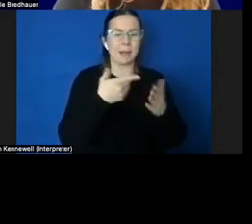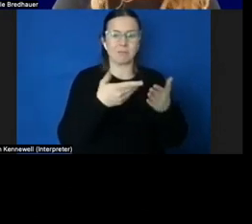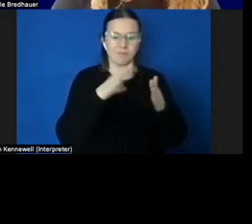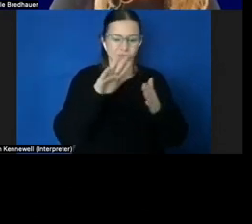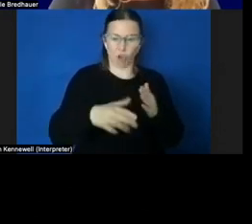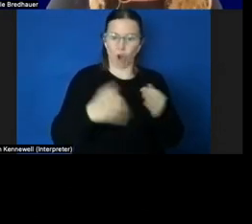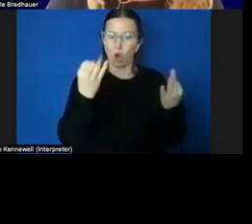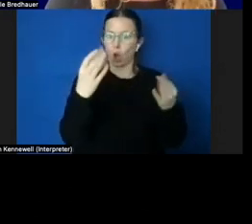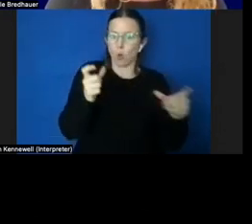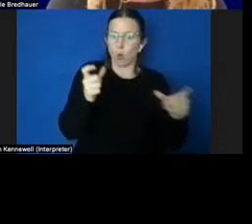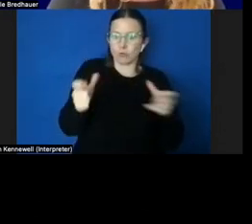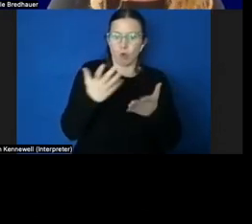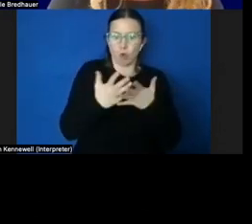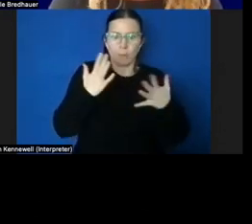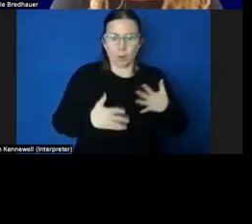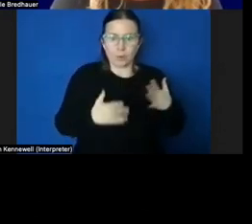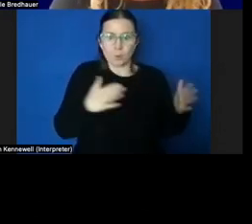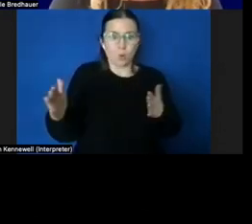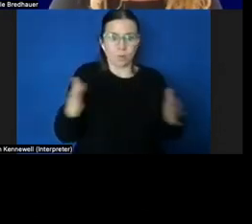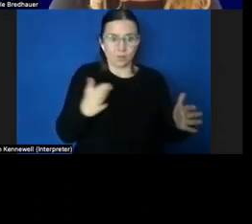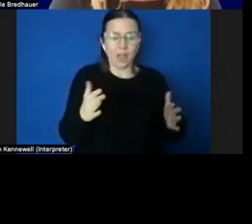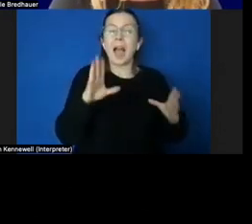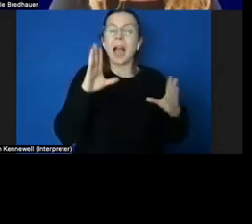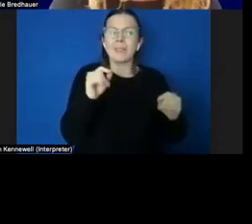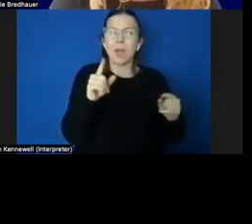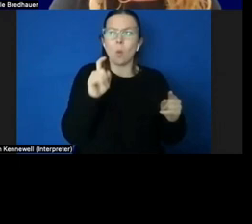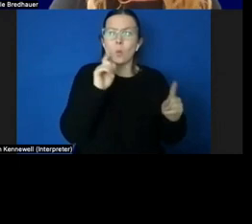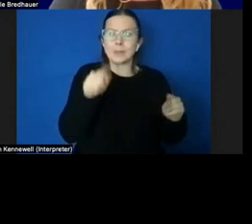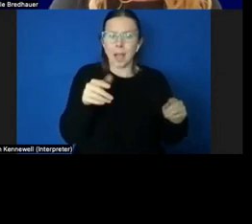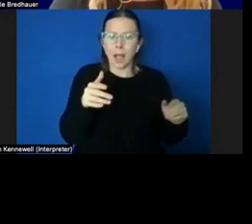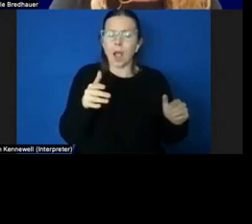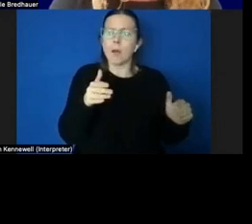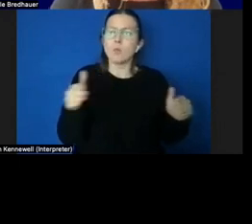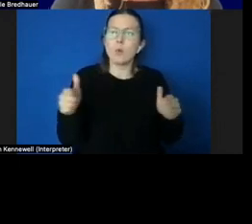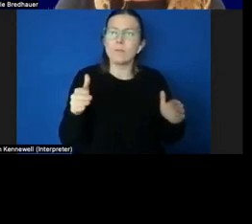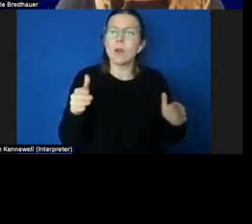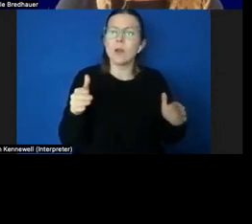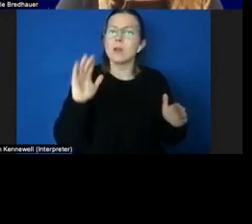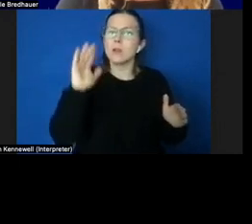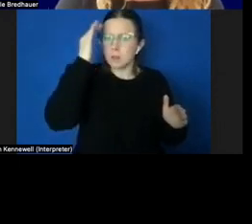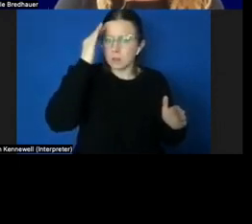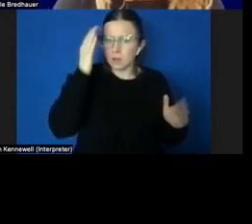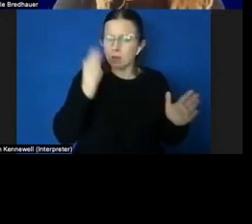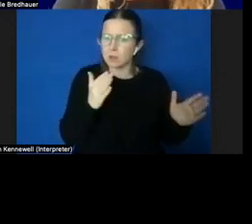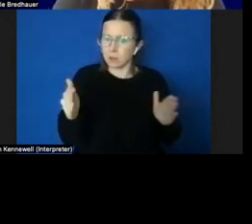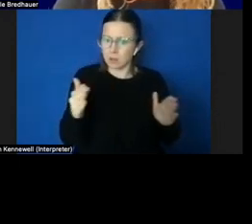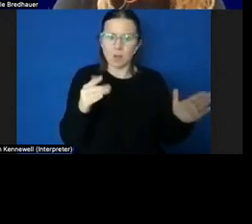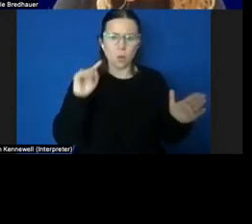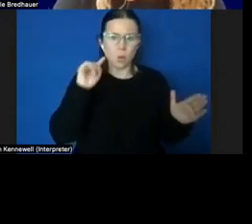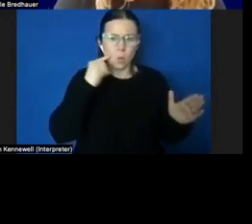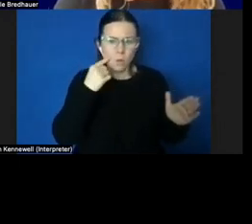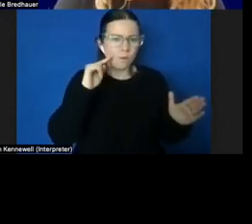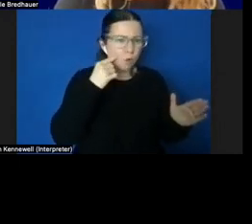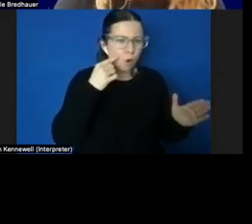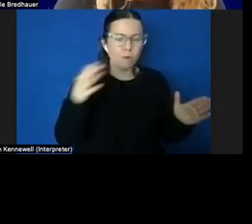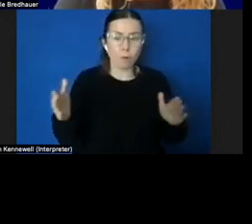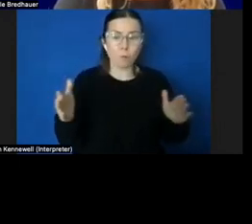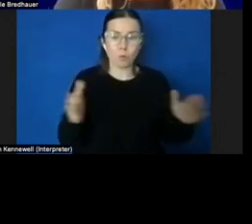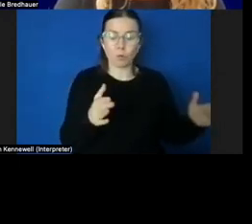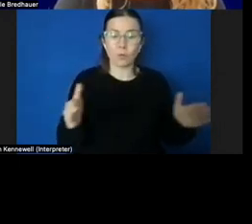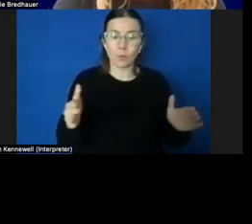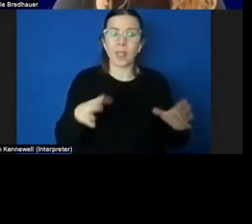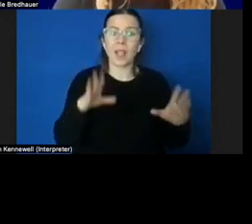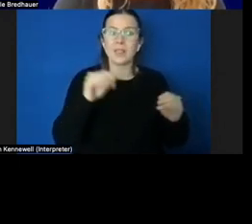The child then learns to move with intent towards a specific object or stimulus. Then the motor skills are